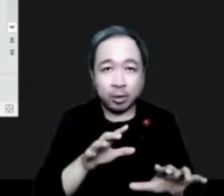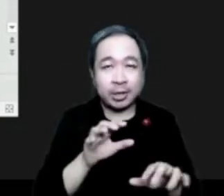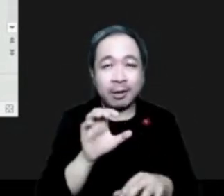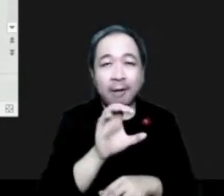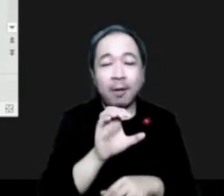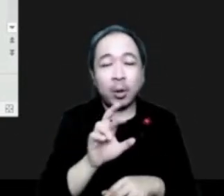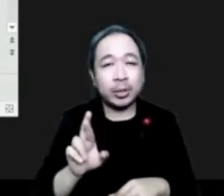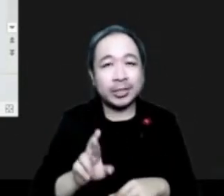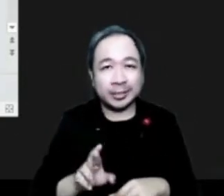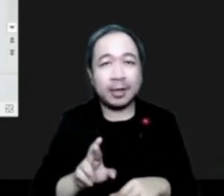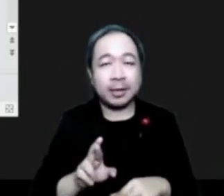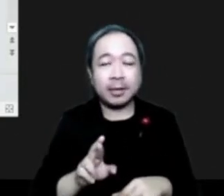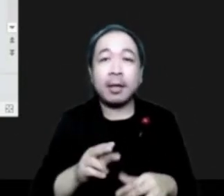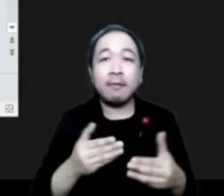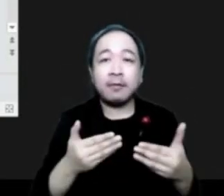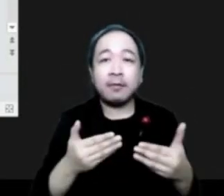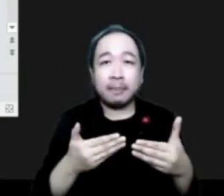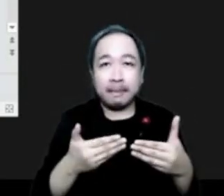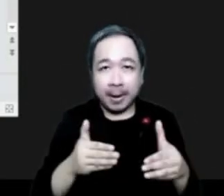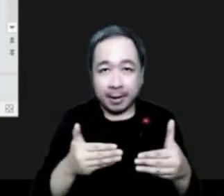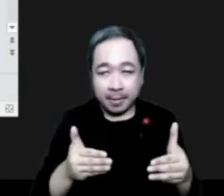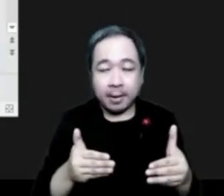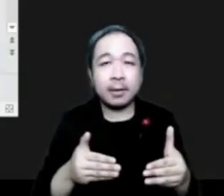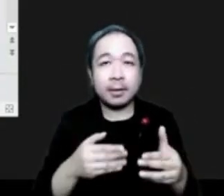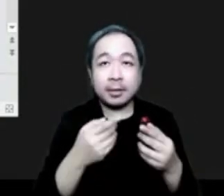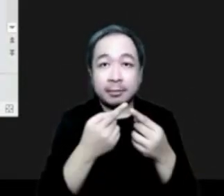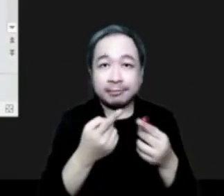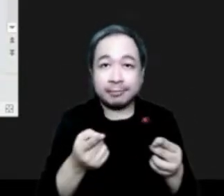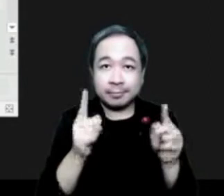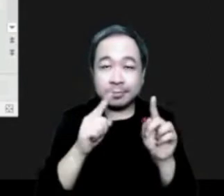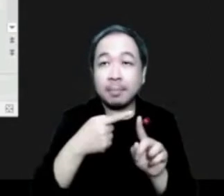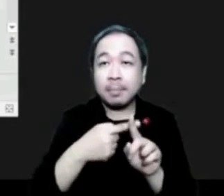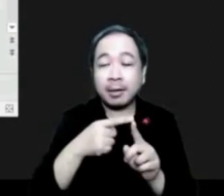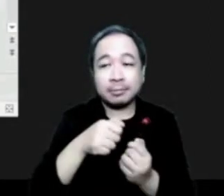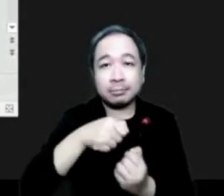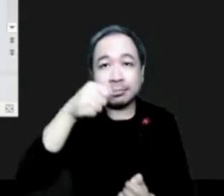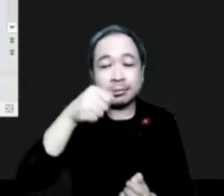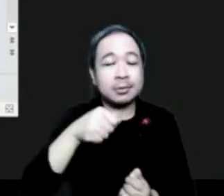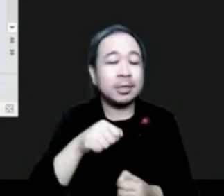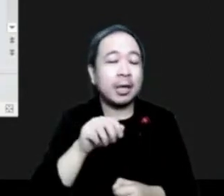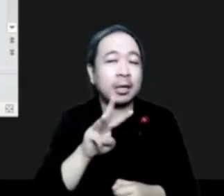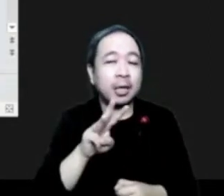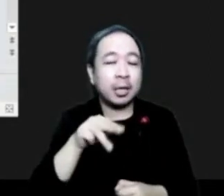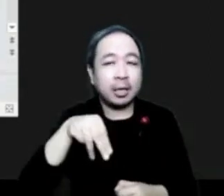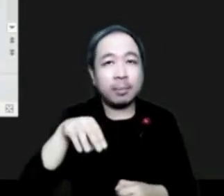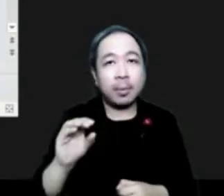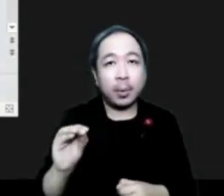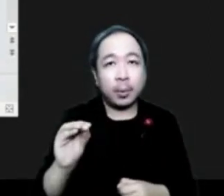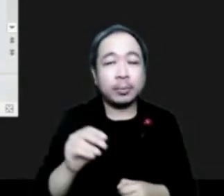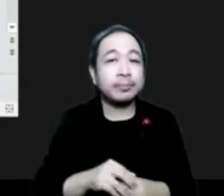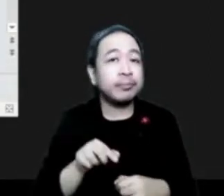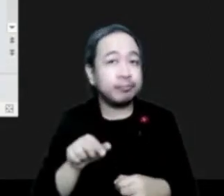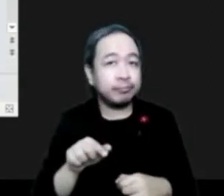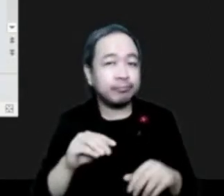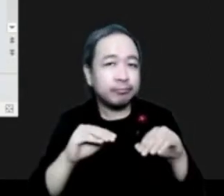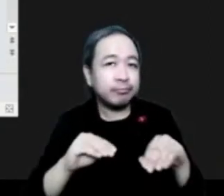and meteorologist class two certificate from WMO. She has been teacher of the Meteorological School of the University of Panama since